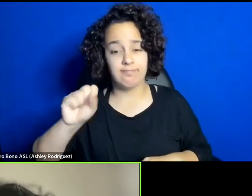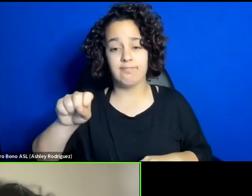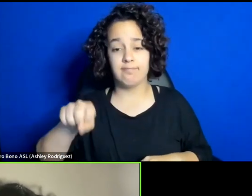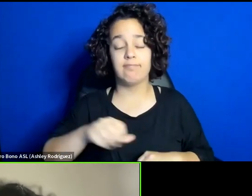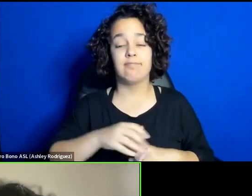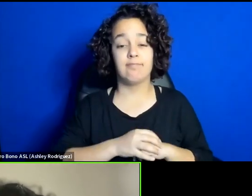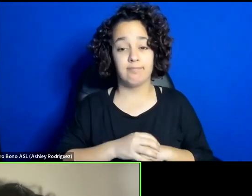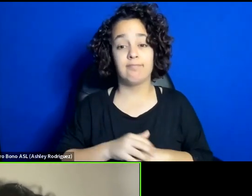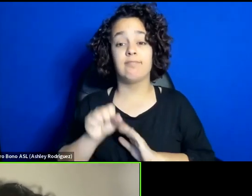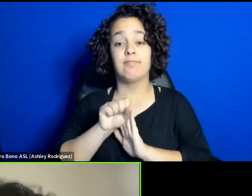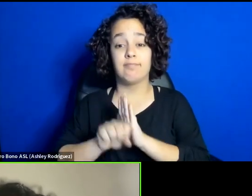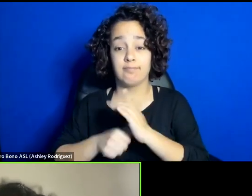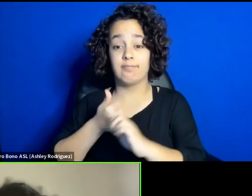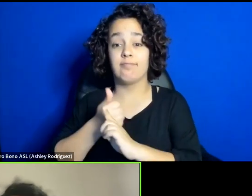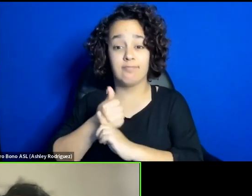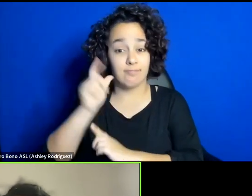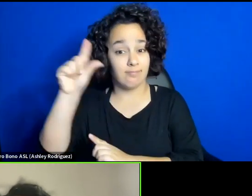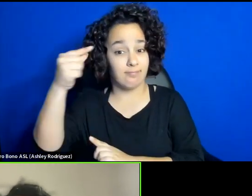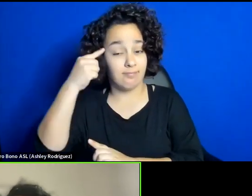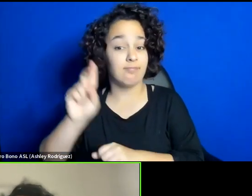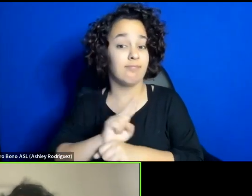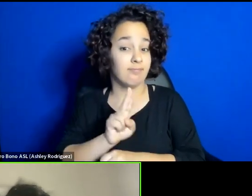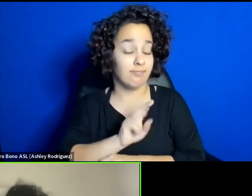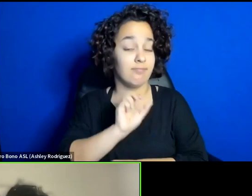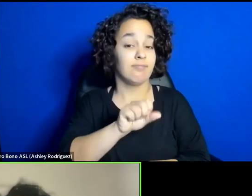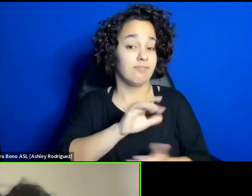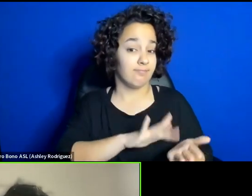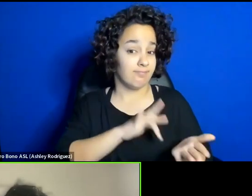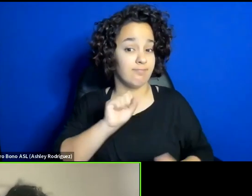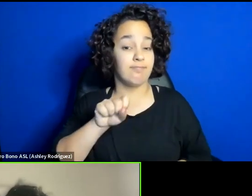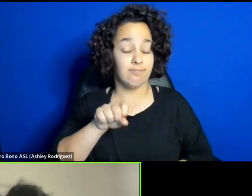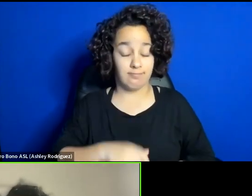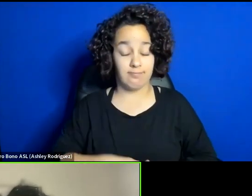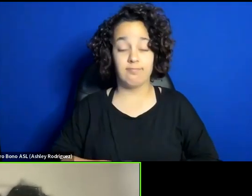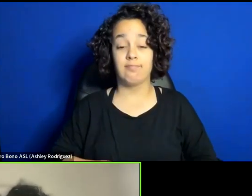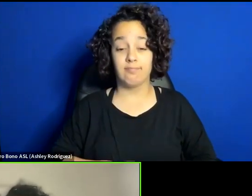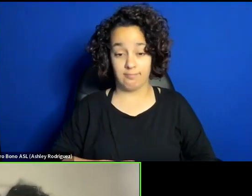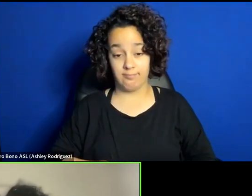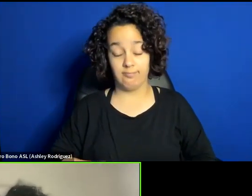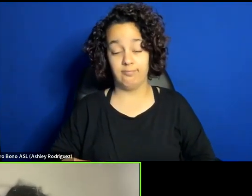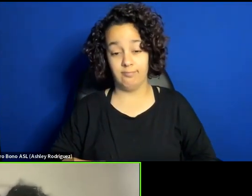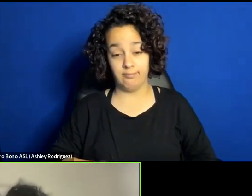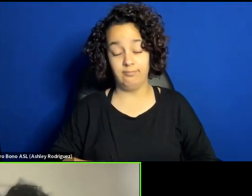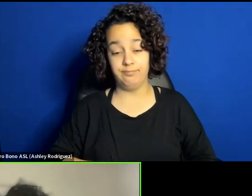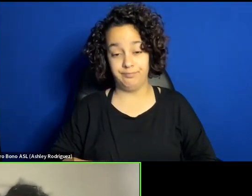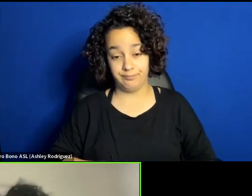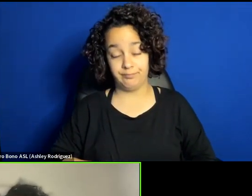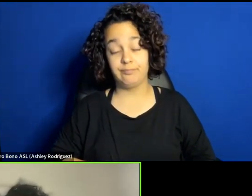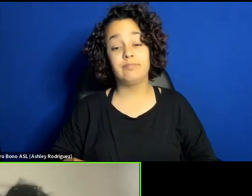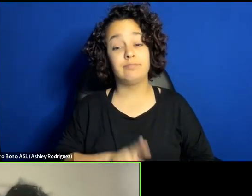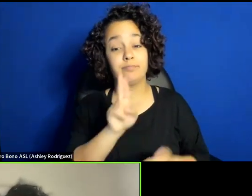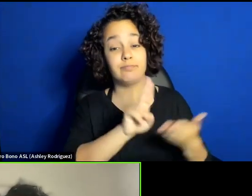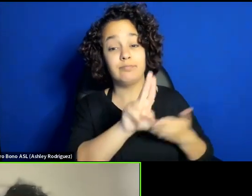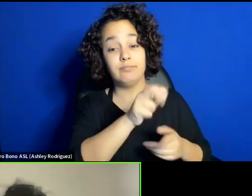state, it has been used and it has been taught, even in the university, to be